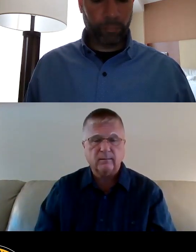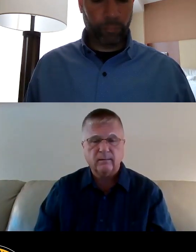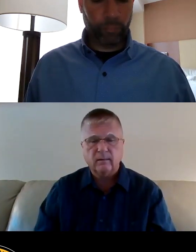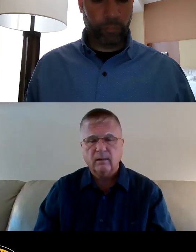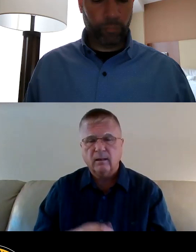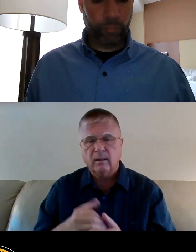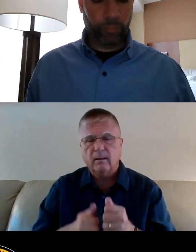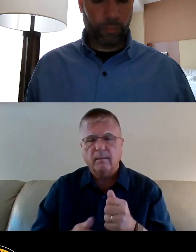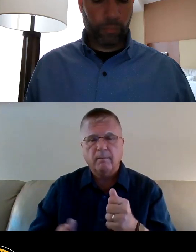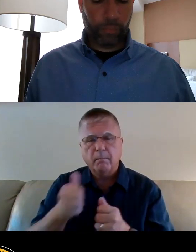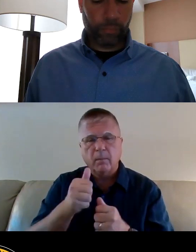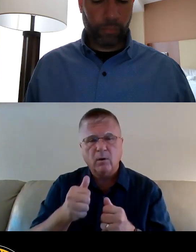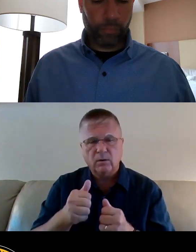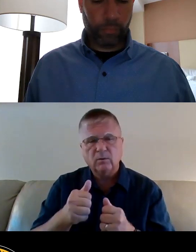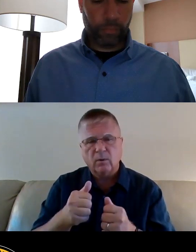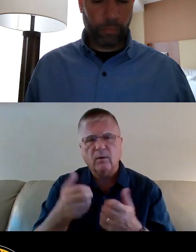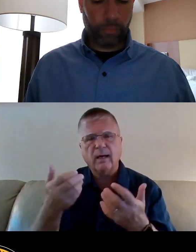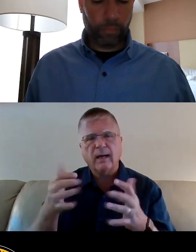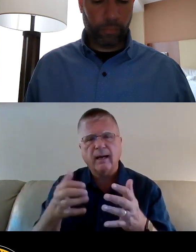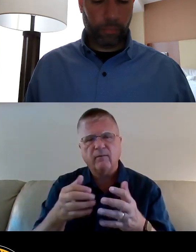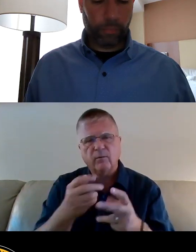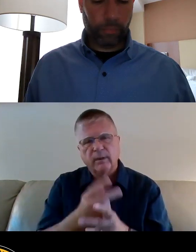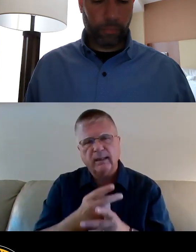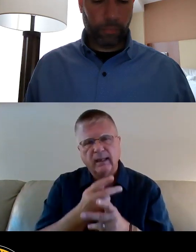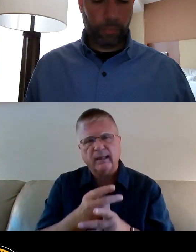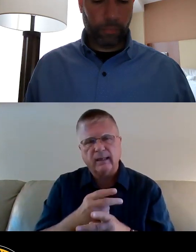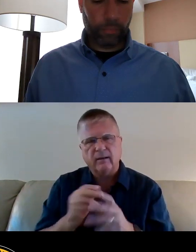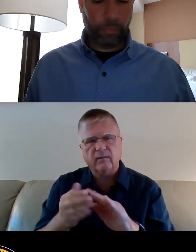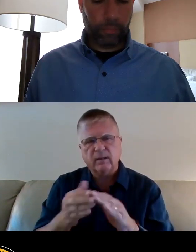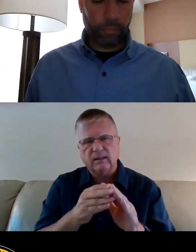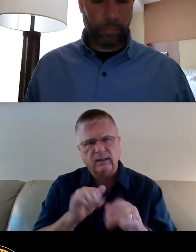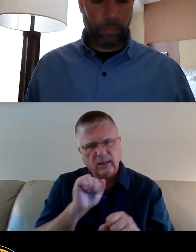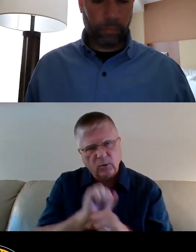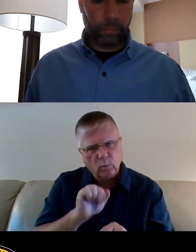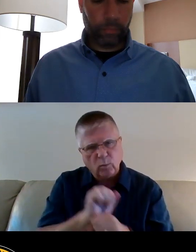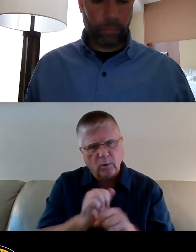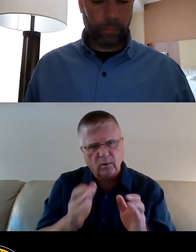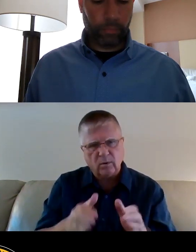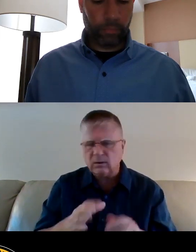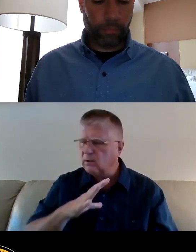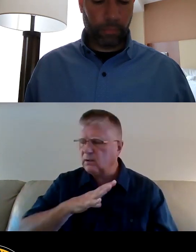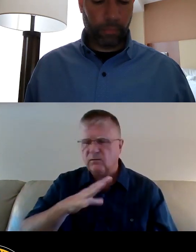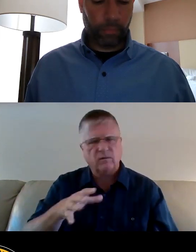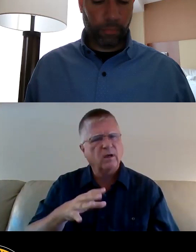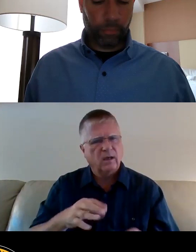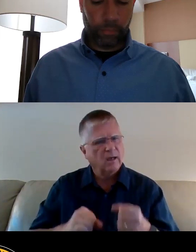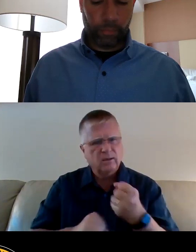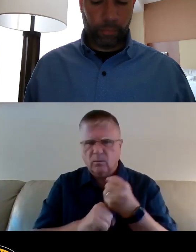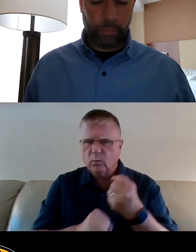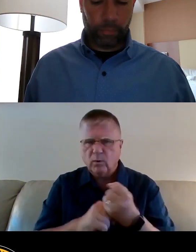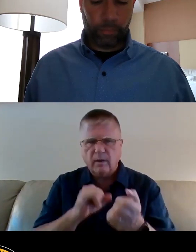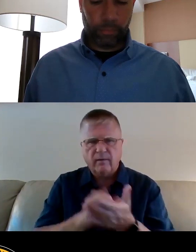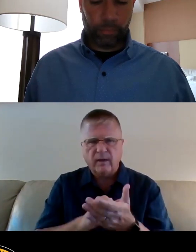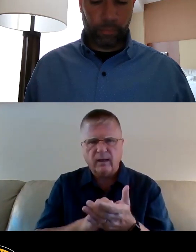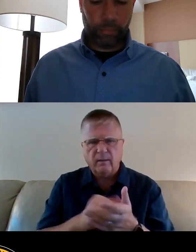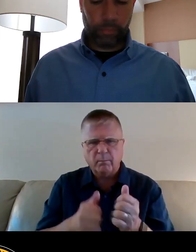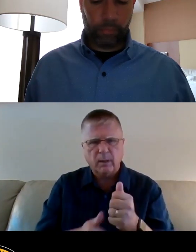Most of it, well, after we take care of the city employees, which I'm perfectly in favor for, most of the